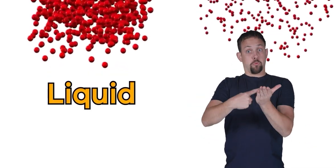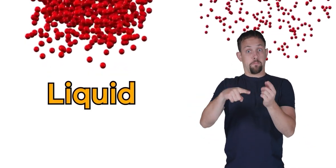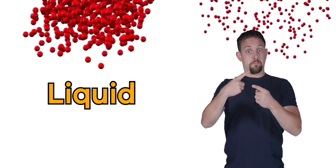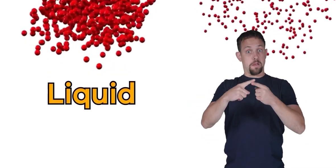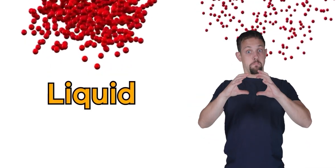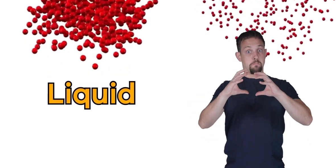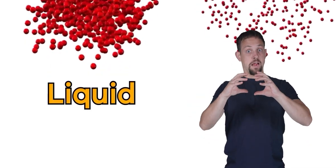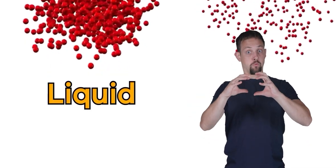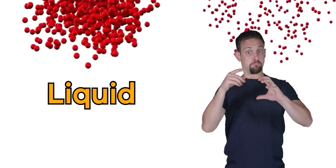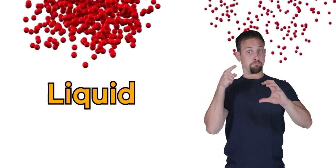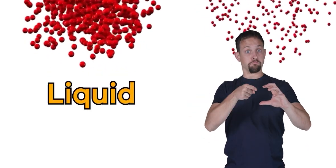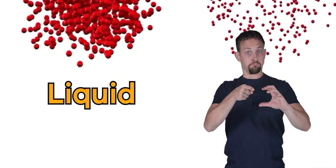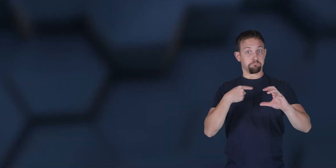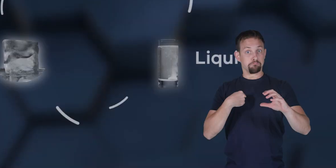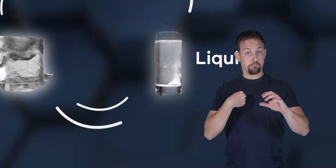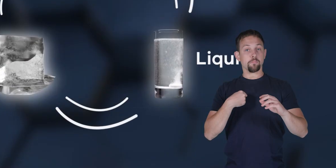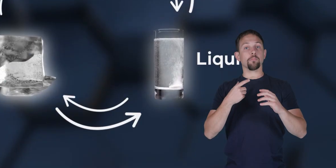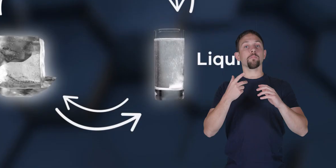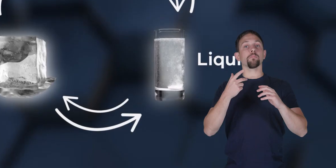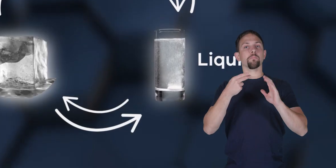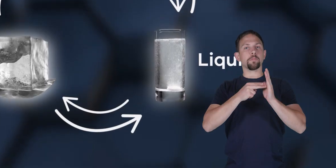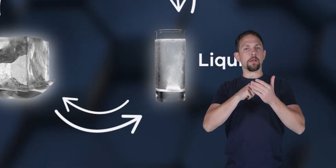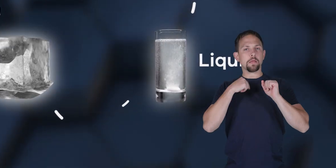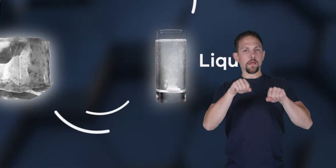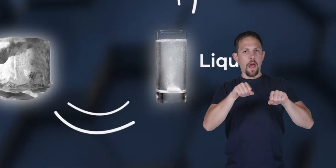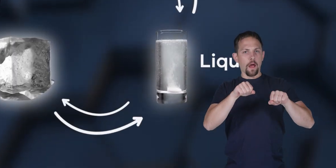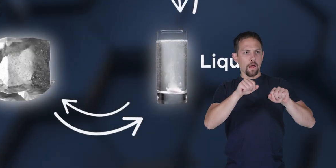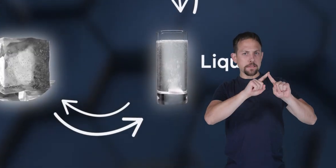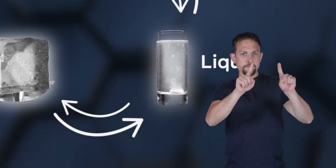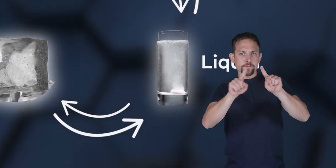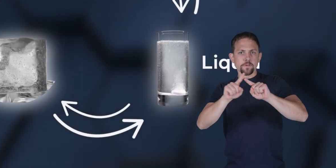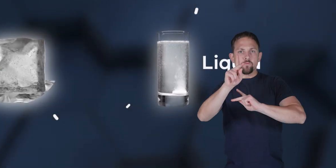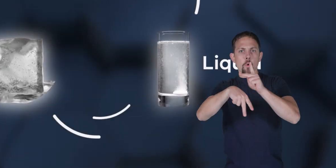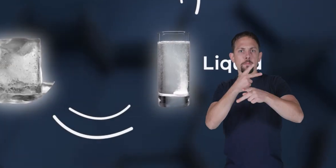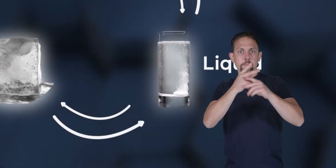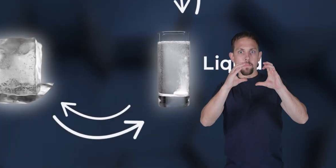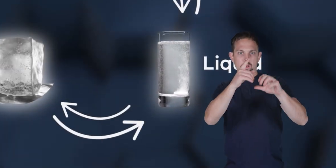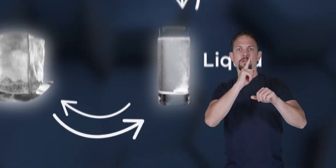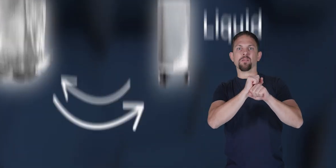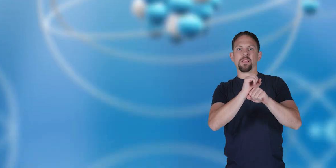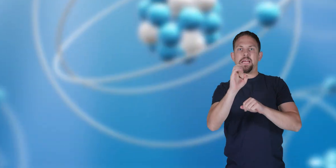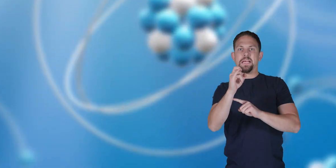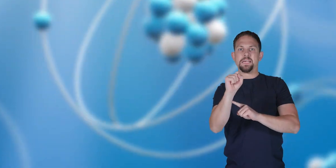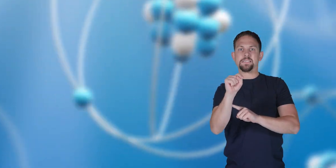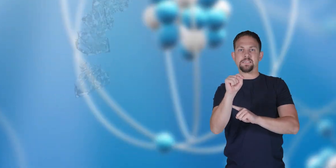about the states of matter we mean the different forms in which matter can exist